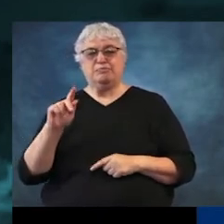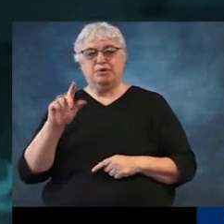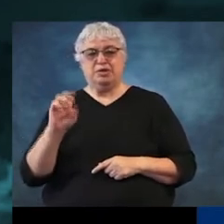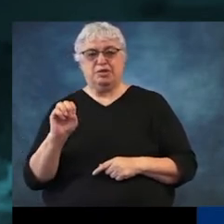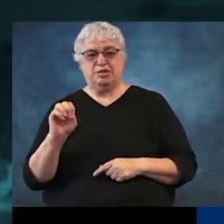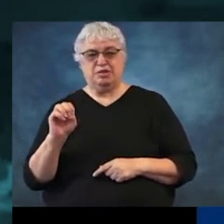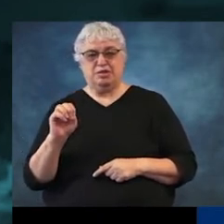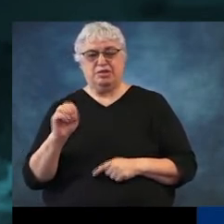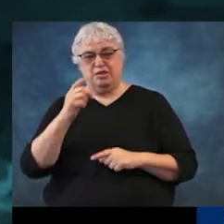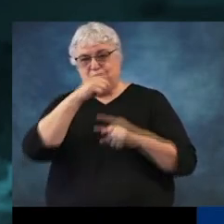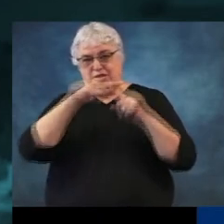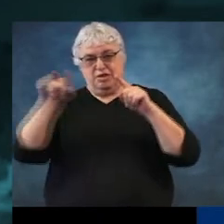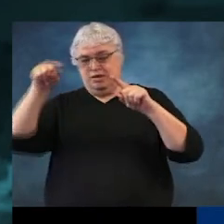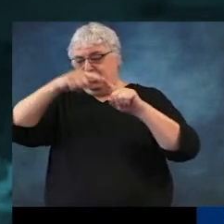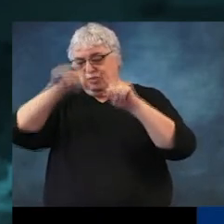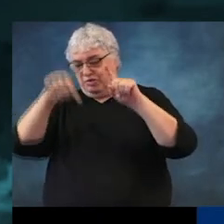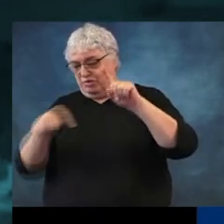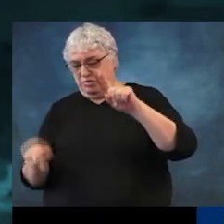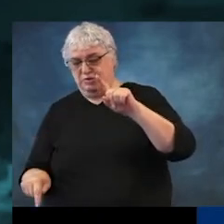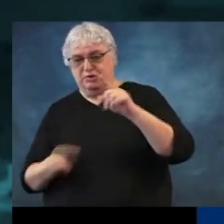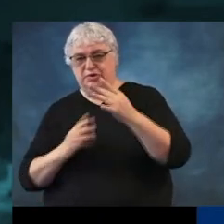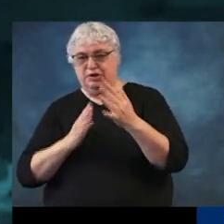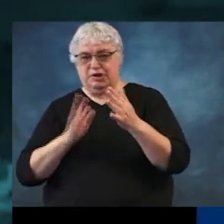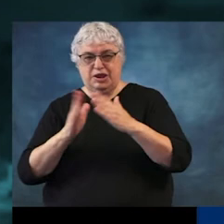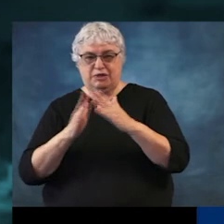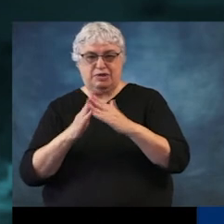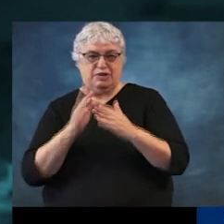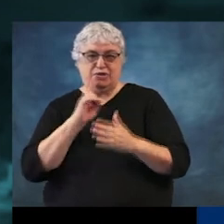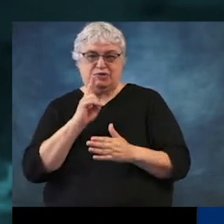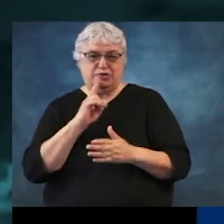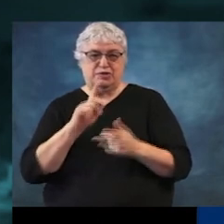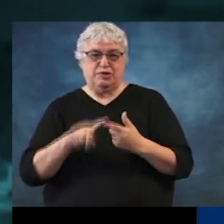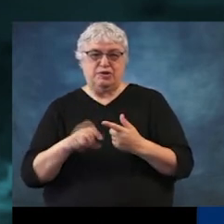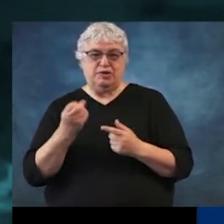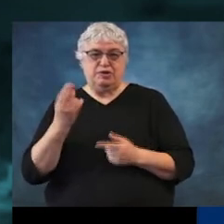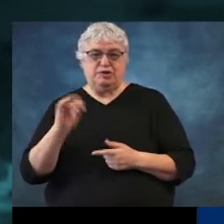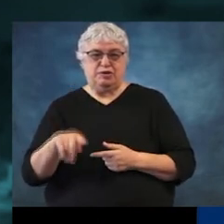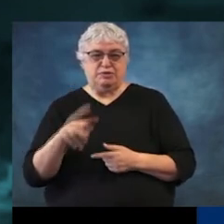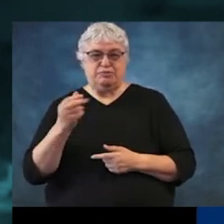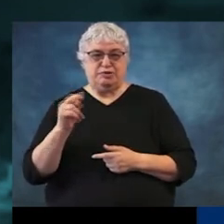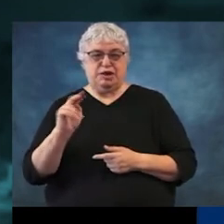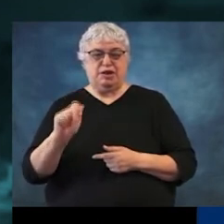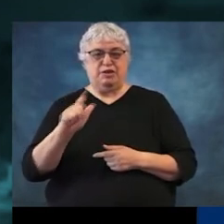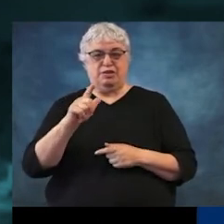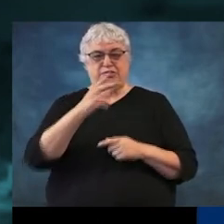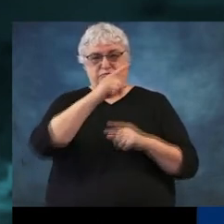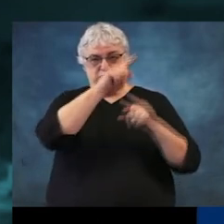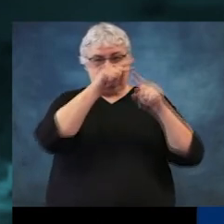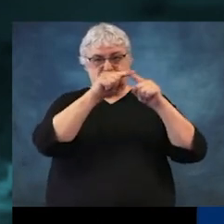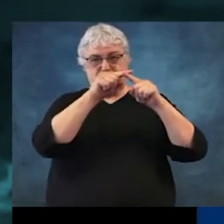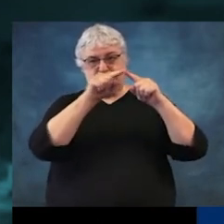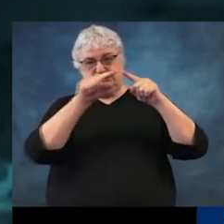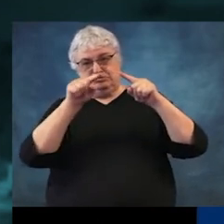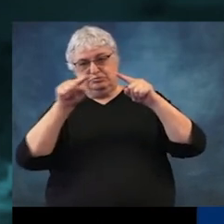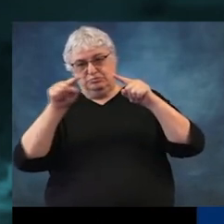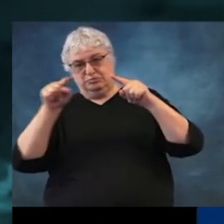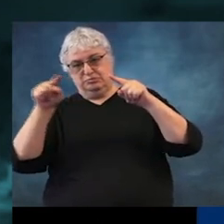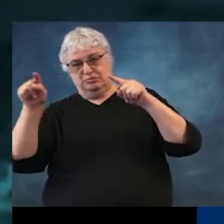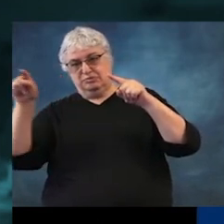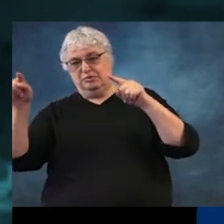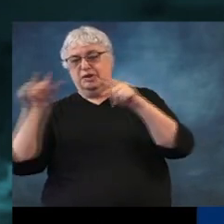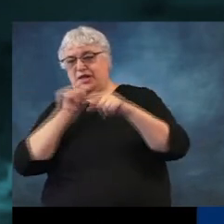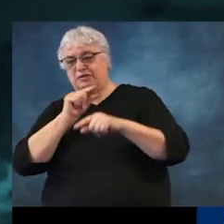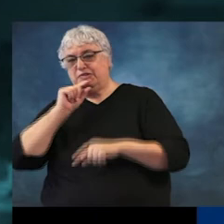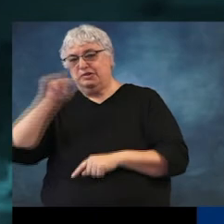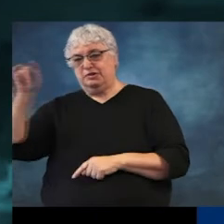It doesn't come down through downtown Houston into the Houston Ship Channel. goes through the San Jacinto River and eventually out into